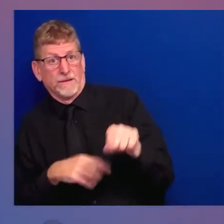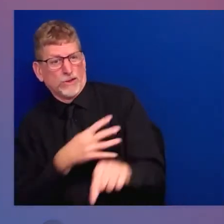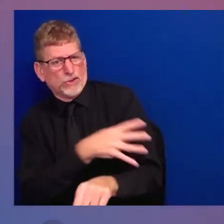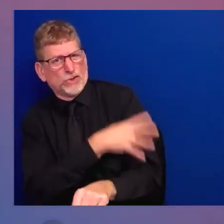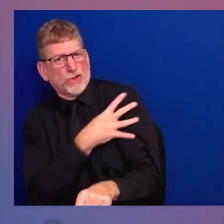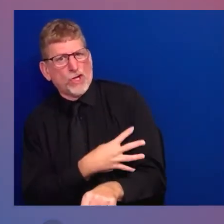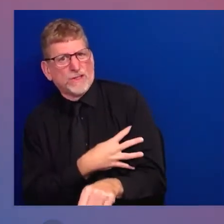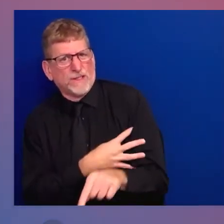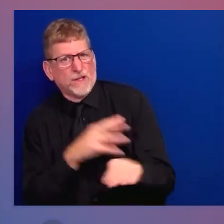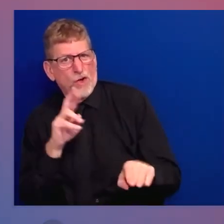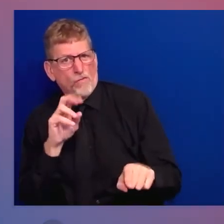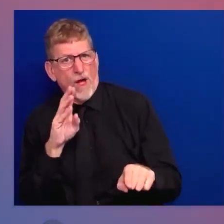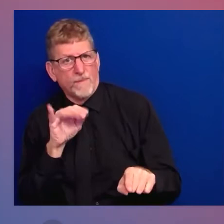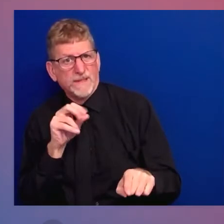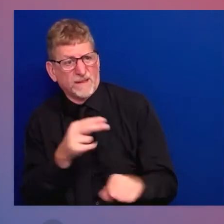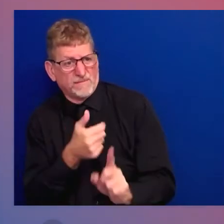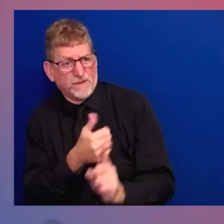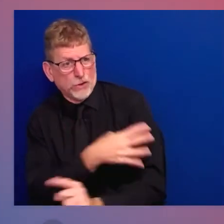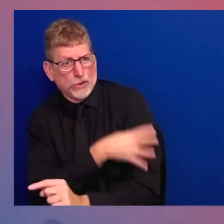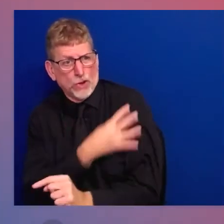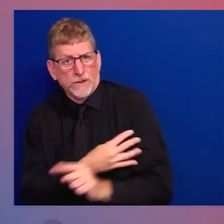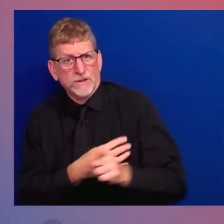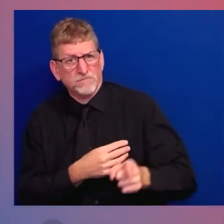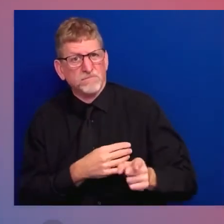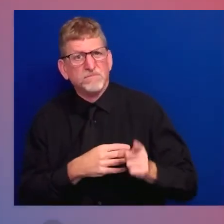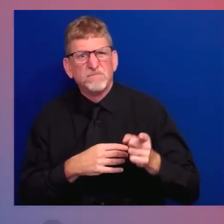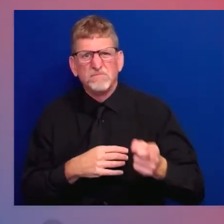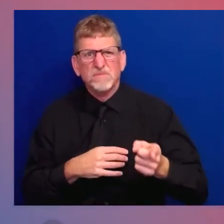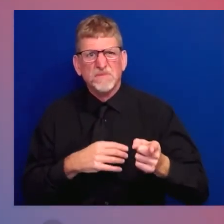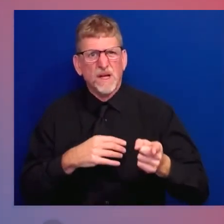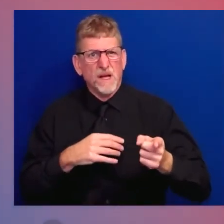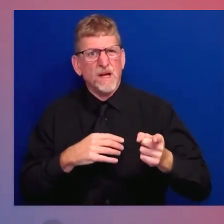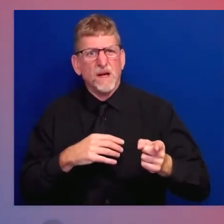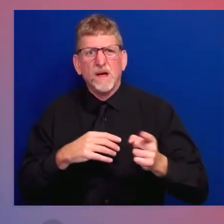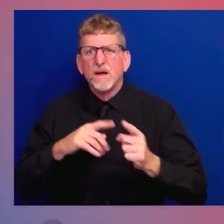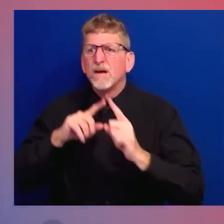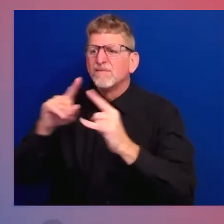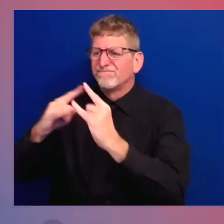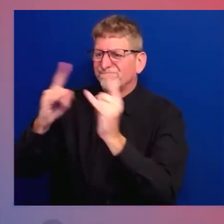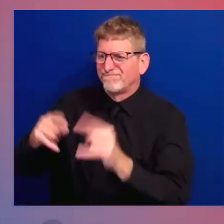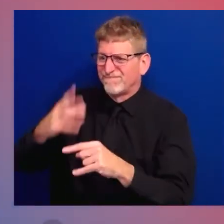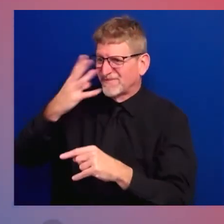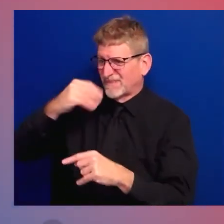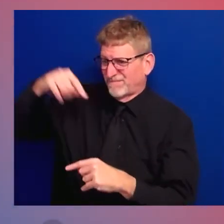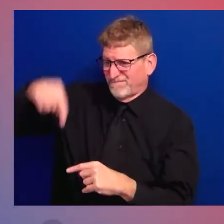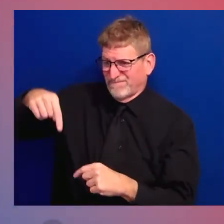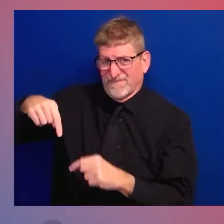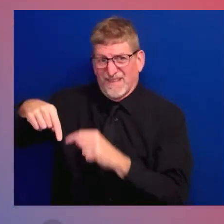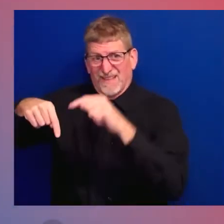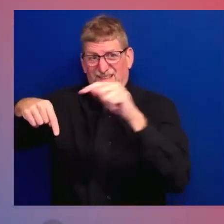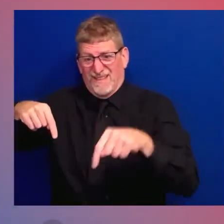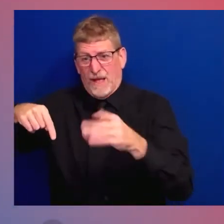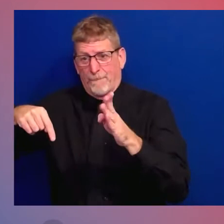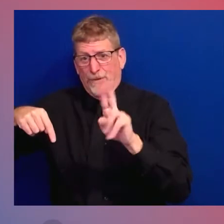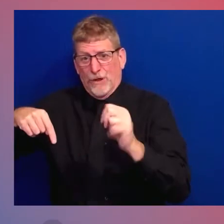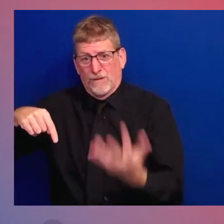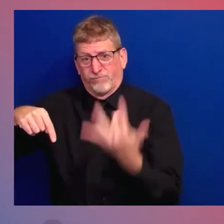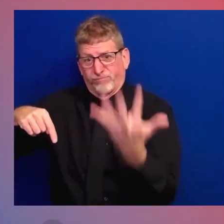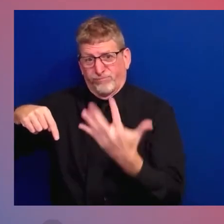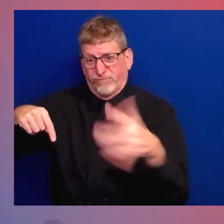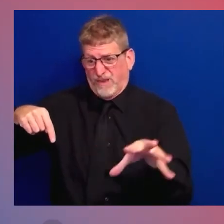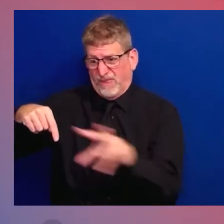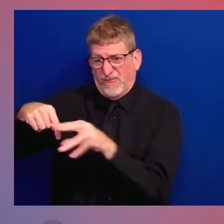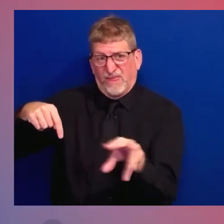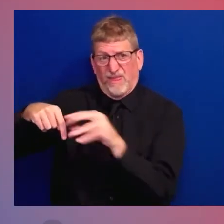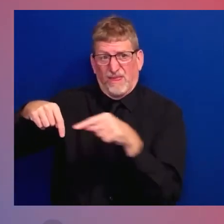And back home in Ohio, Danielle and their little girl waited for him to come home, to coach the soccer team, to build Legos.